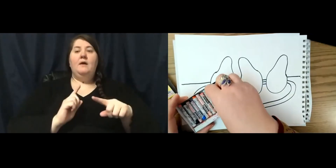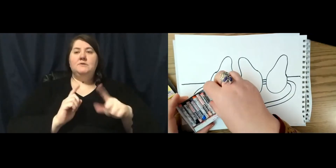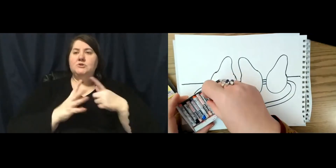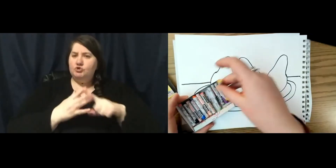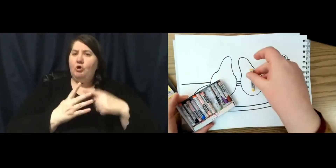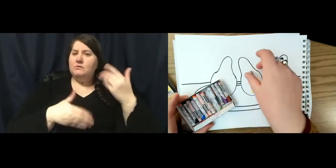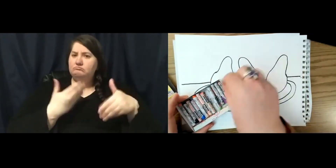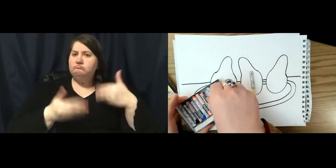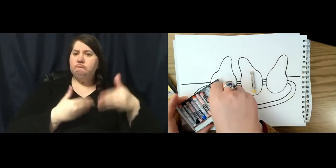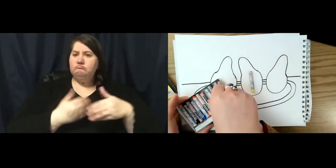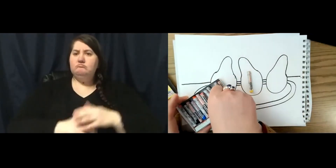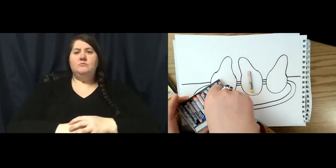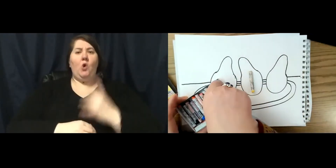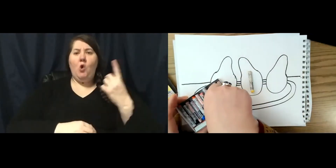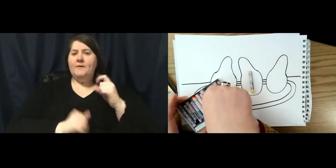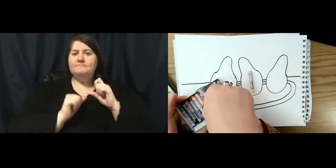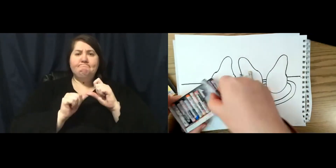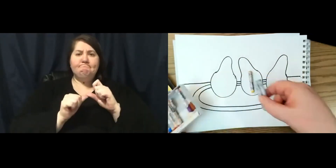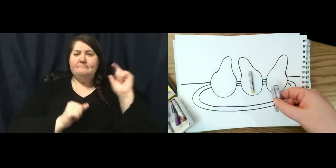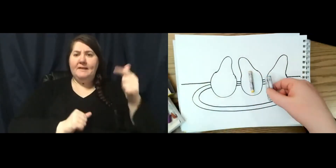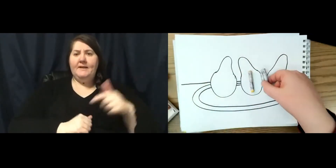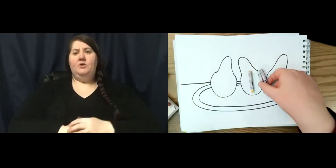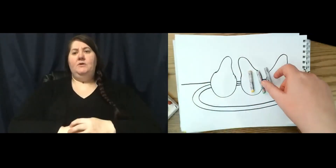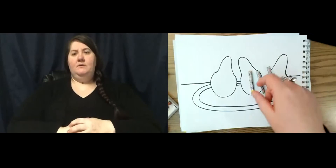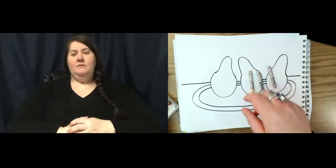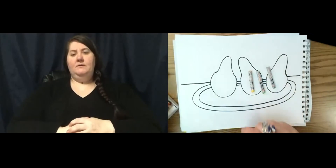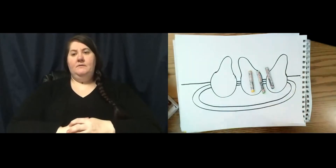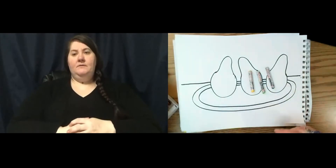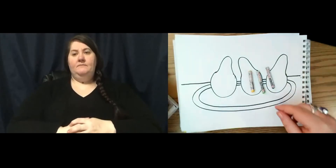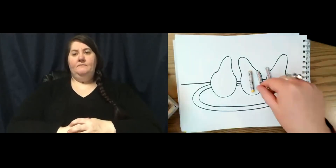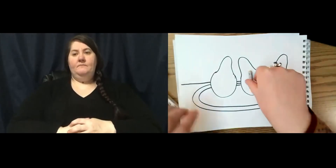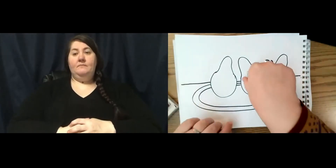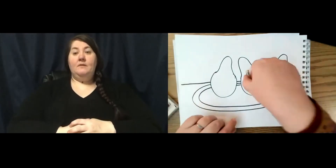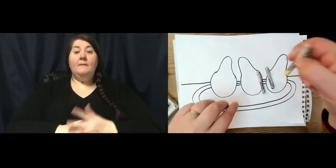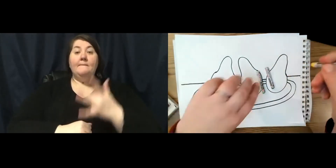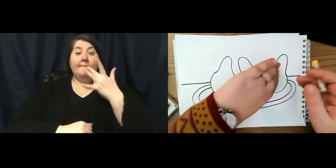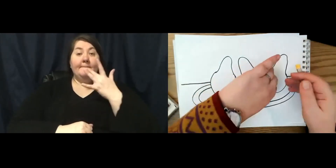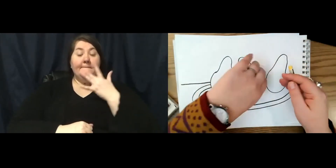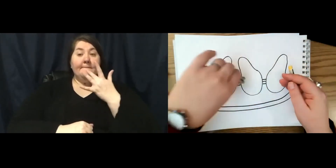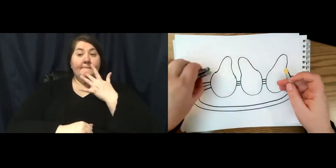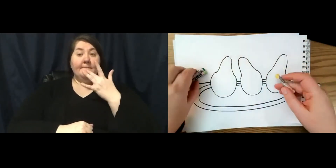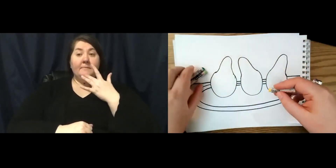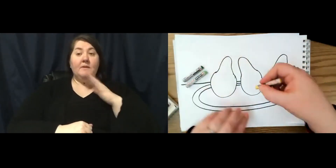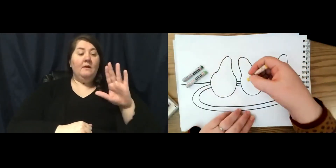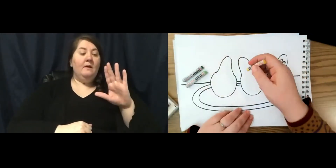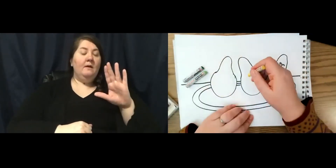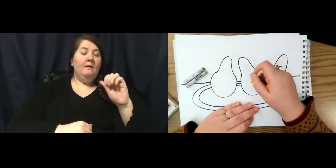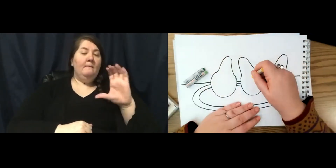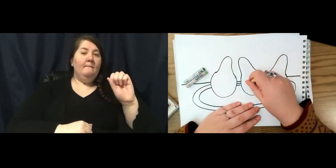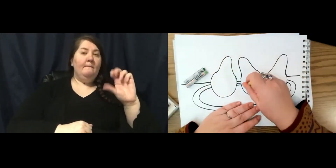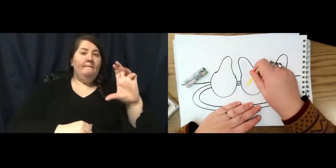us started and you can always continue later. My favorite pairs are the Bosque pairs. So those